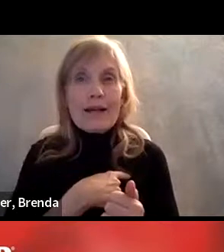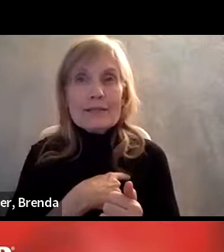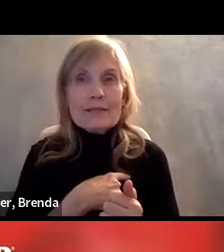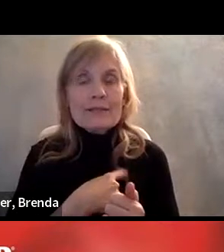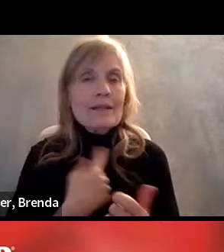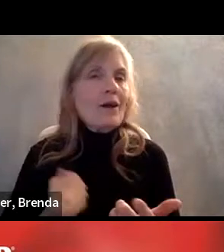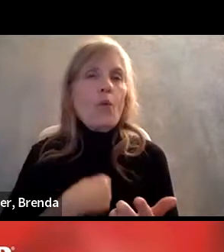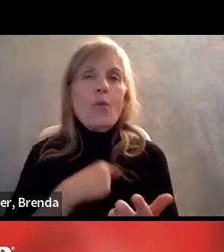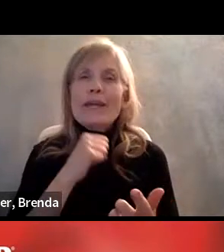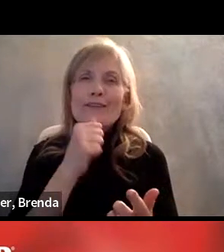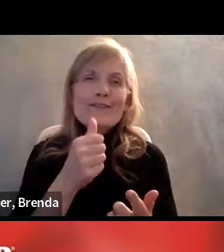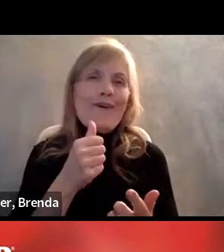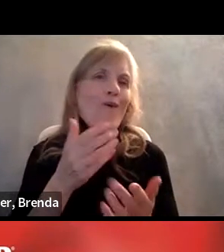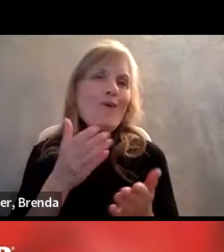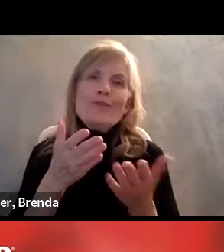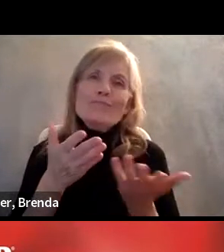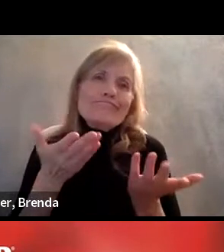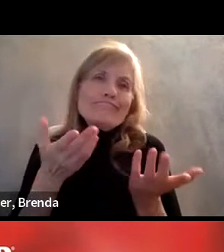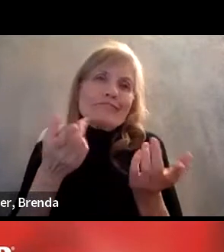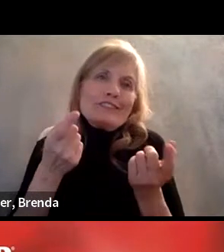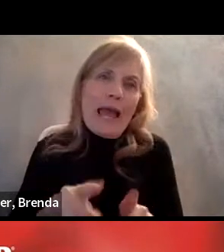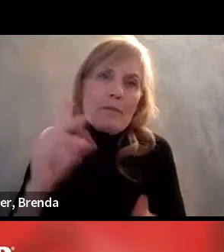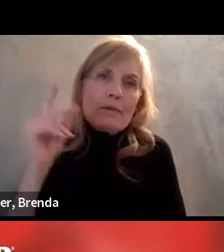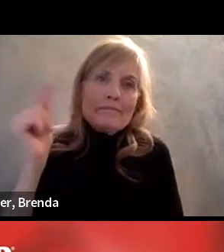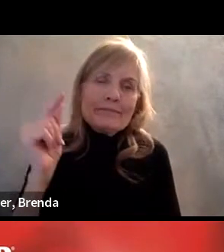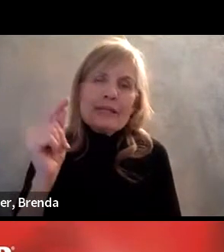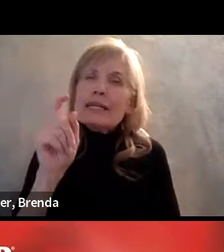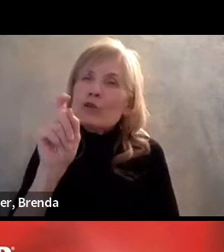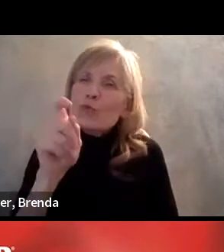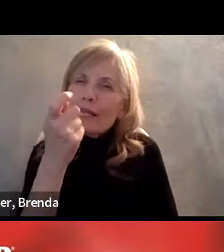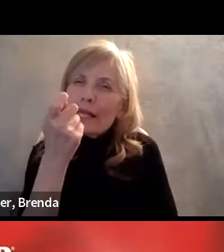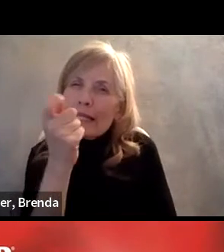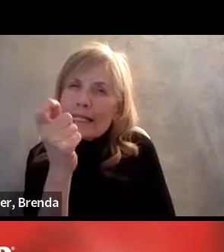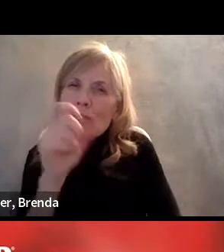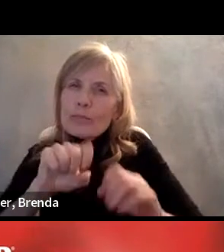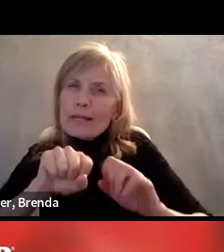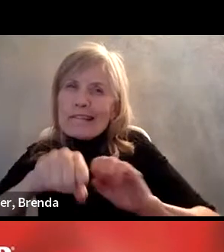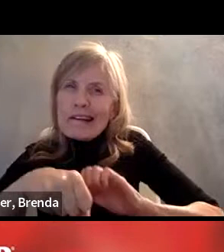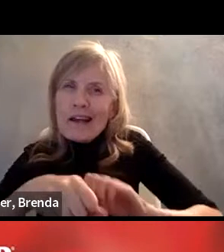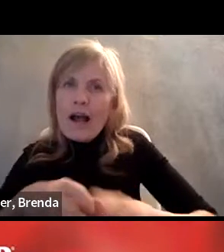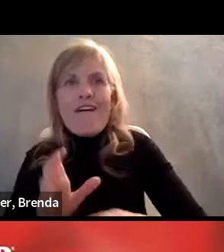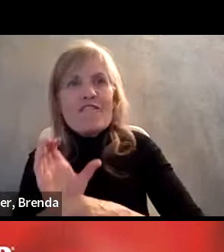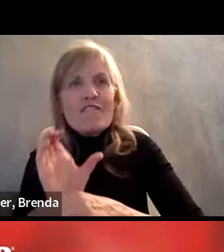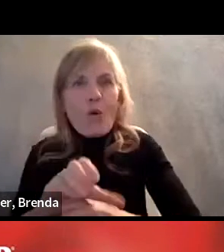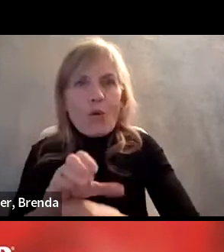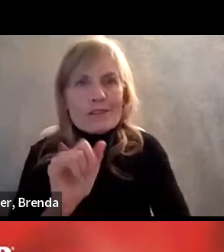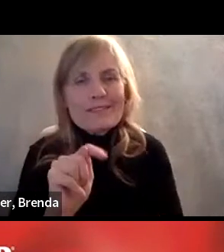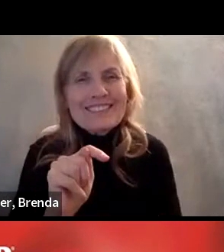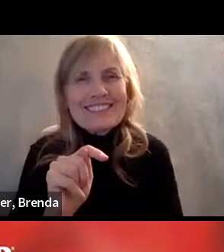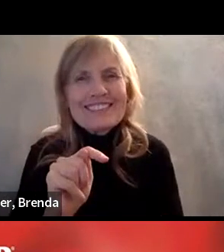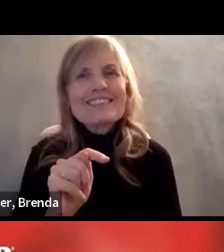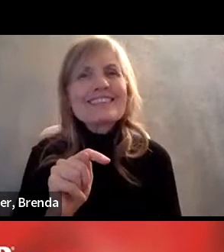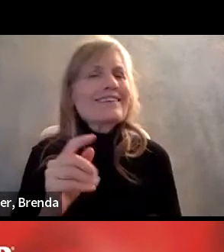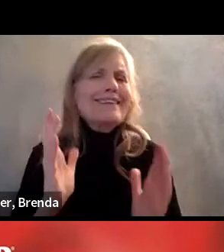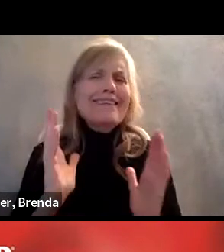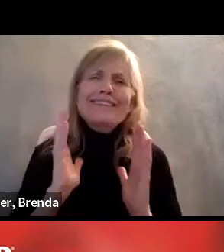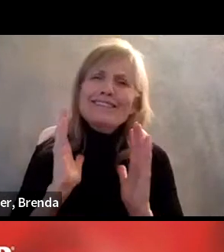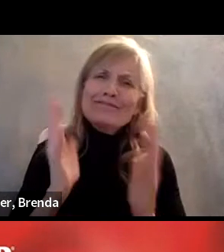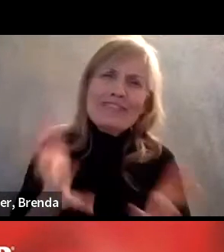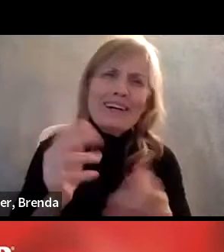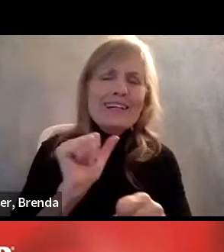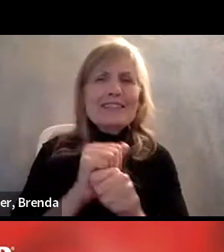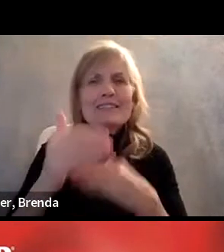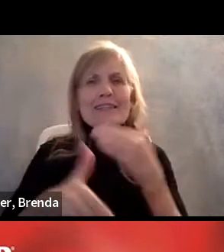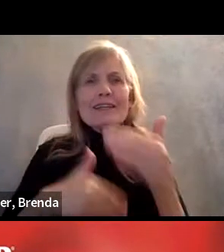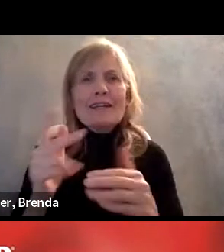So make those things happen, force them a little bit. Um, they work fine. Once you get over that initial, oh, I don't know how to do this. I'm afraid